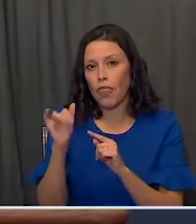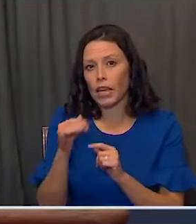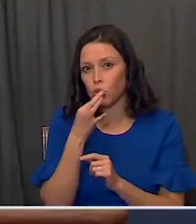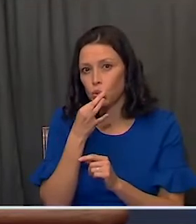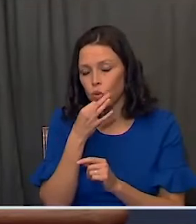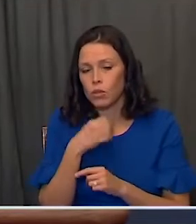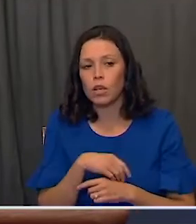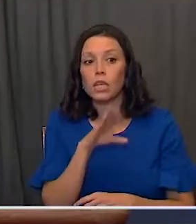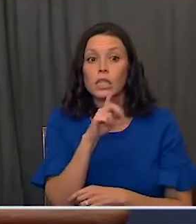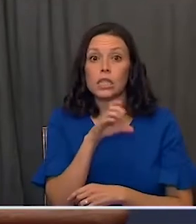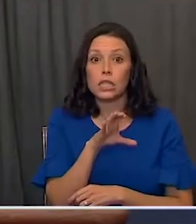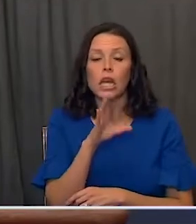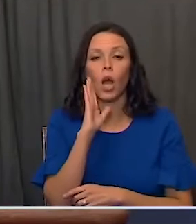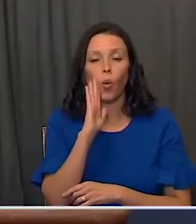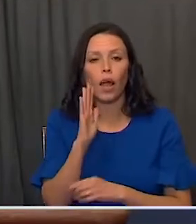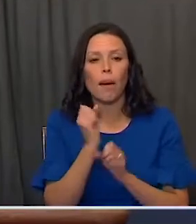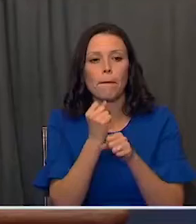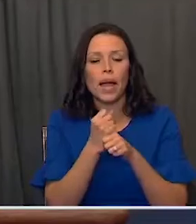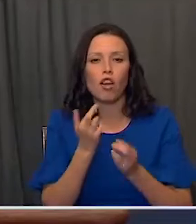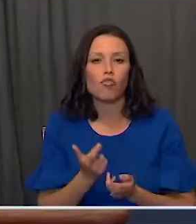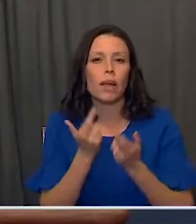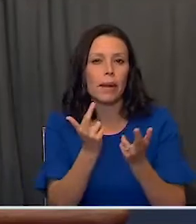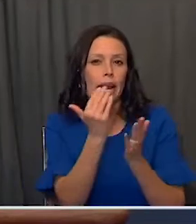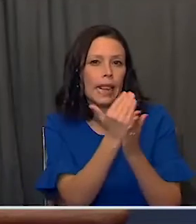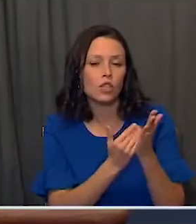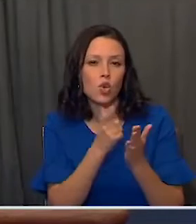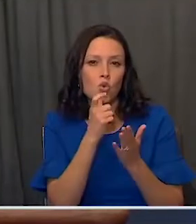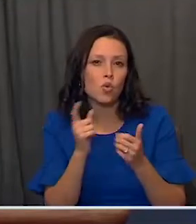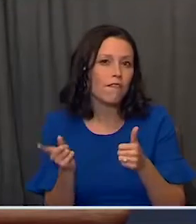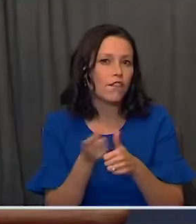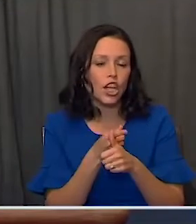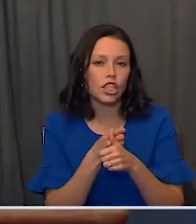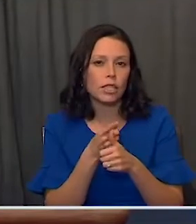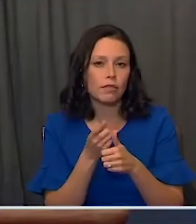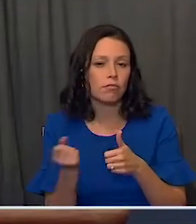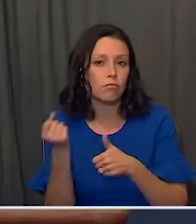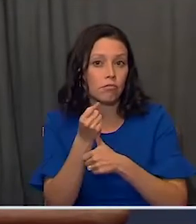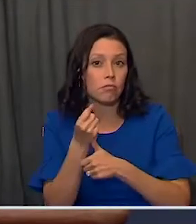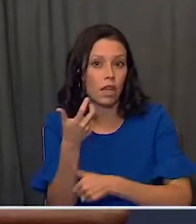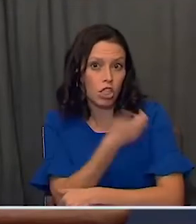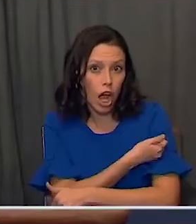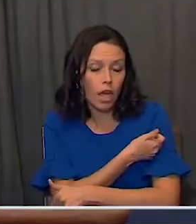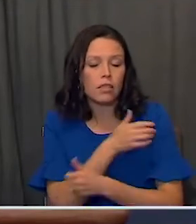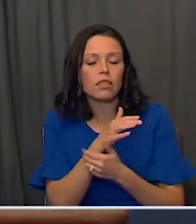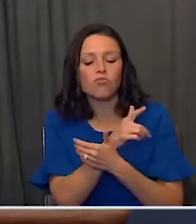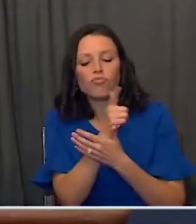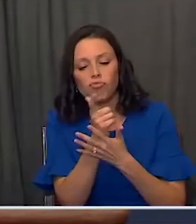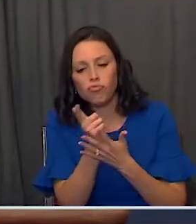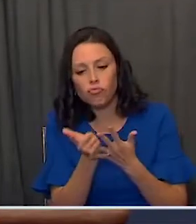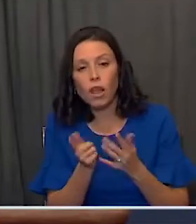will create a recommendation for priorities of who's to be immunized. But if history is a teacher,